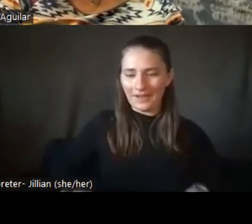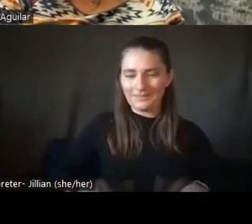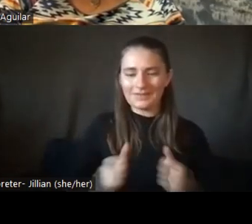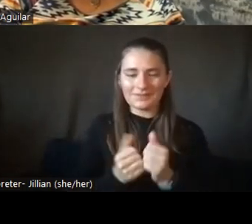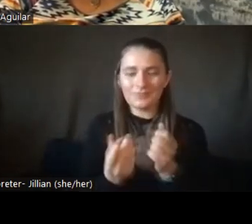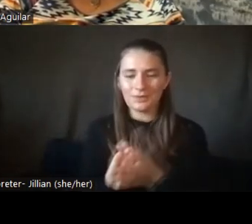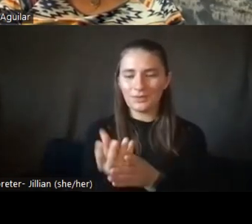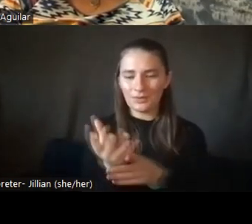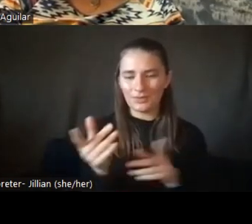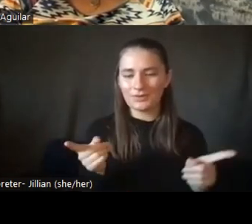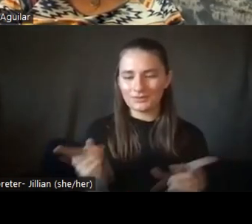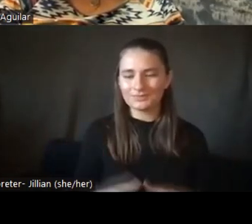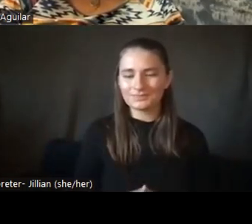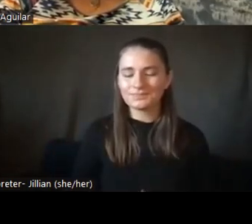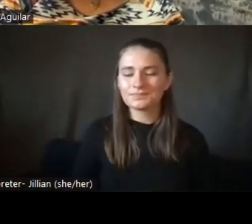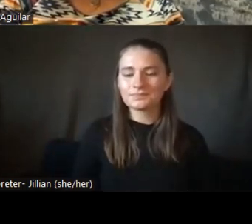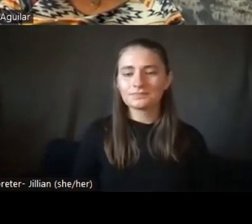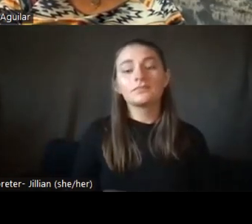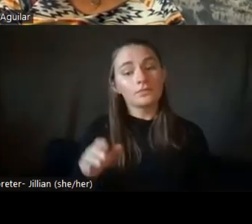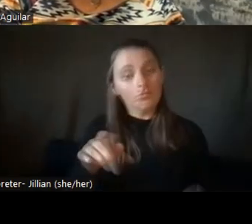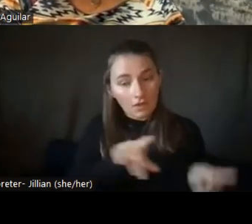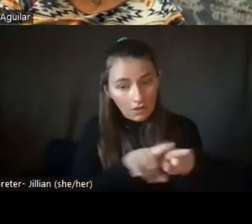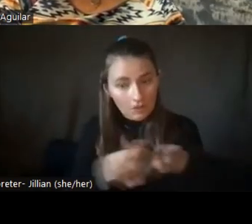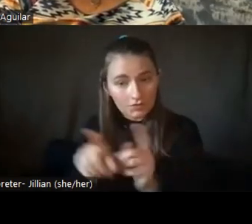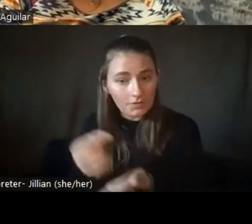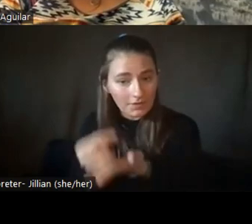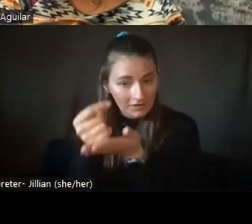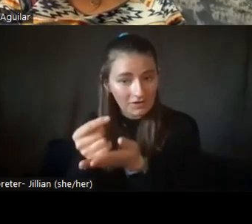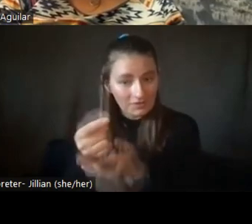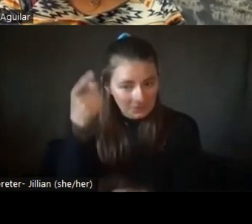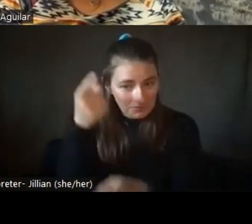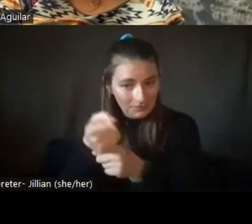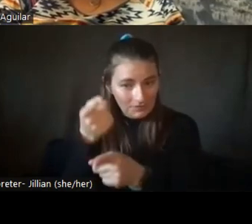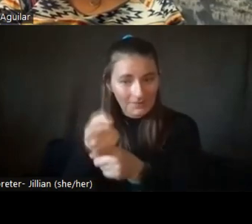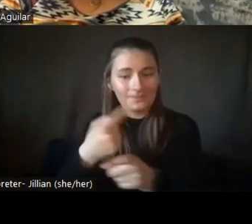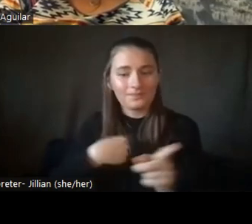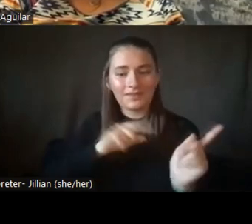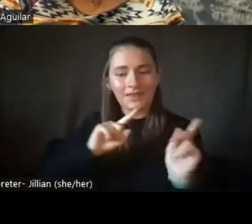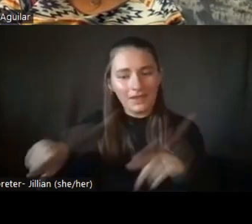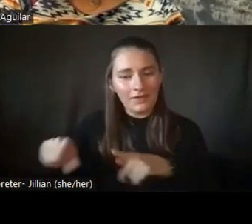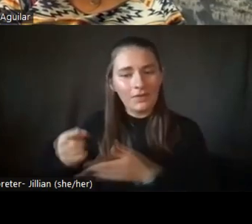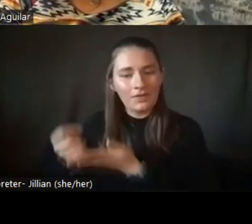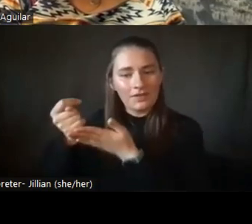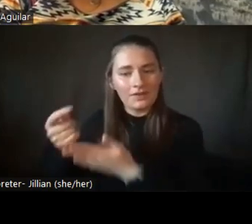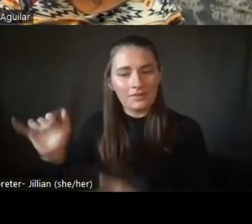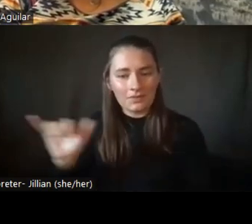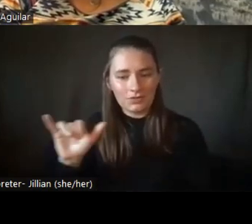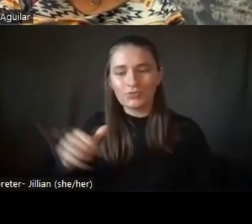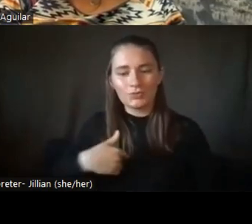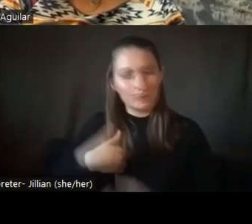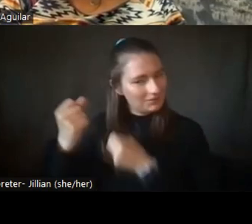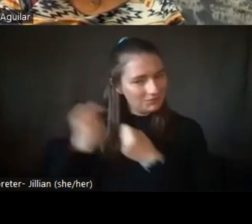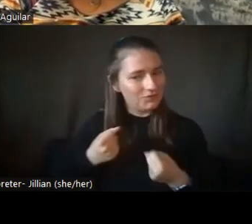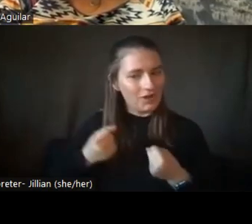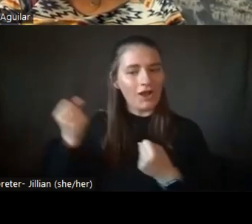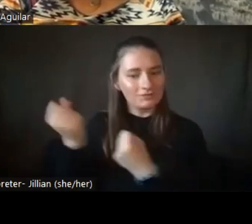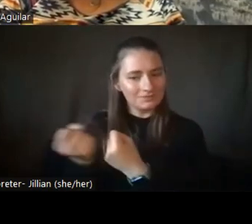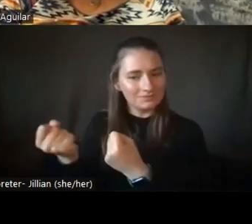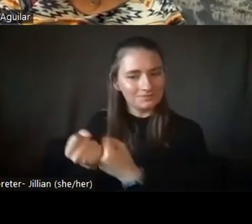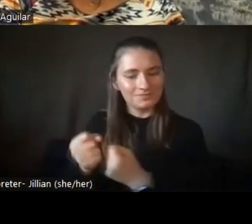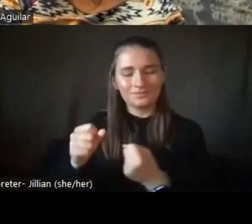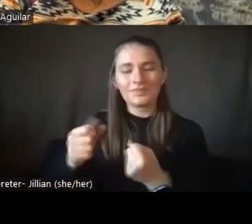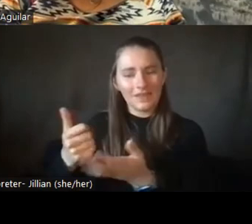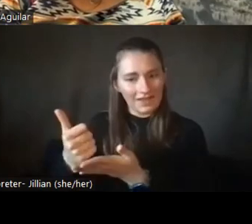and therapy. You're right. I do go to therapy as well. I I'm a strong believer in, um, getting